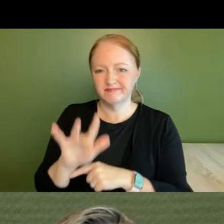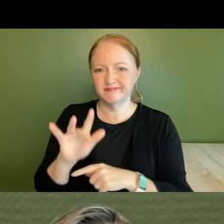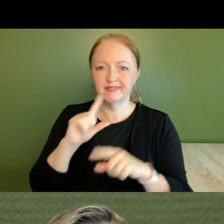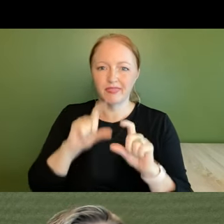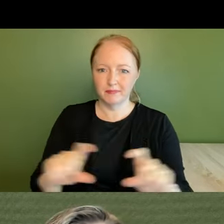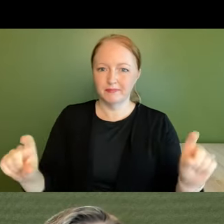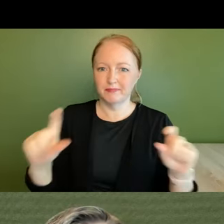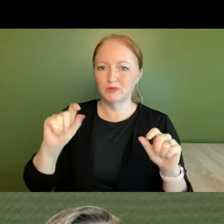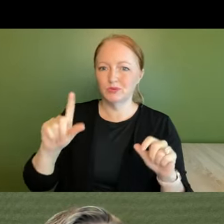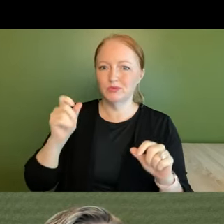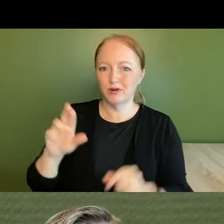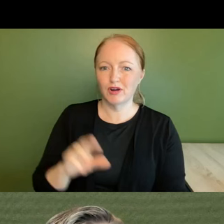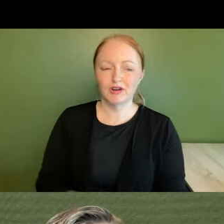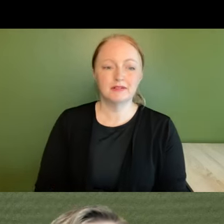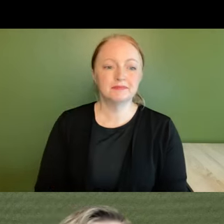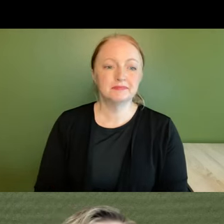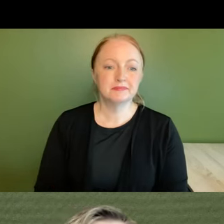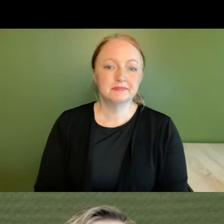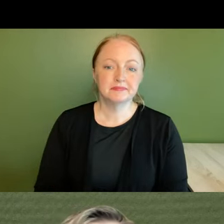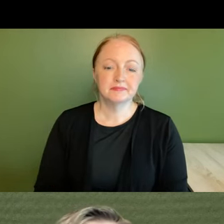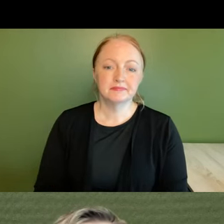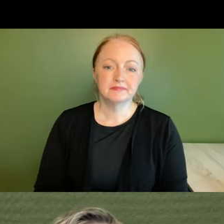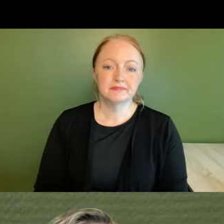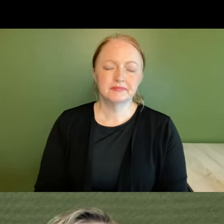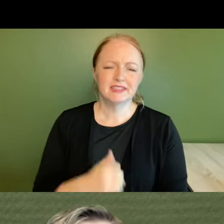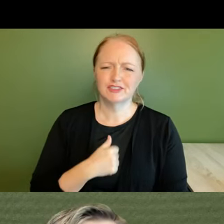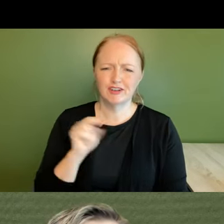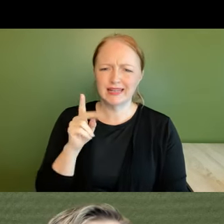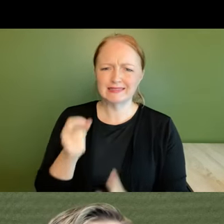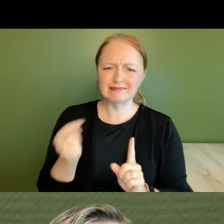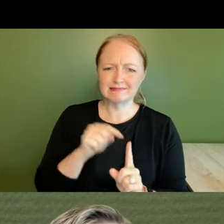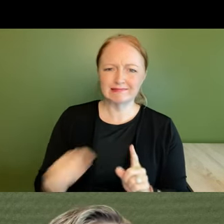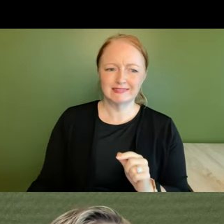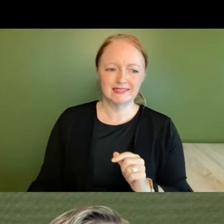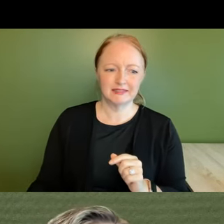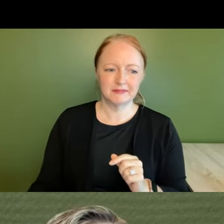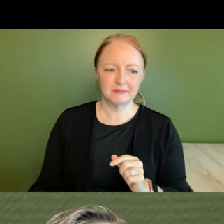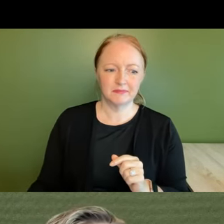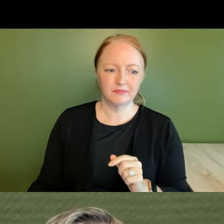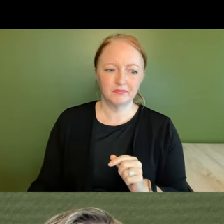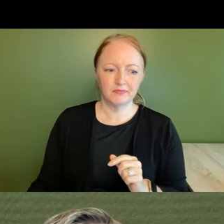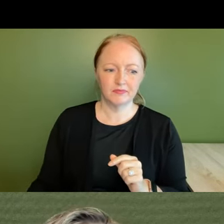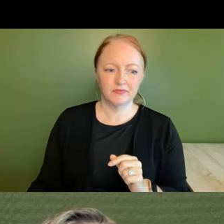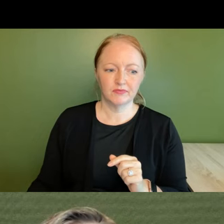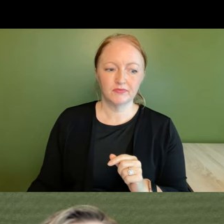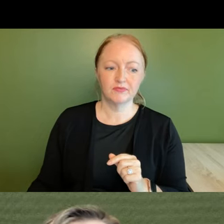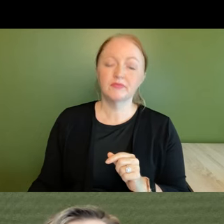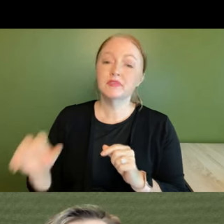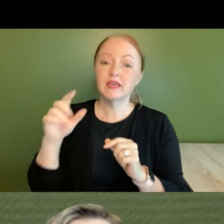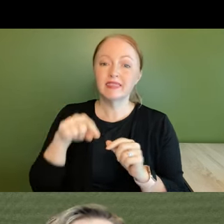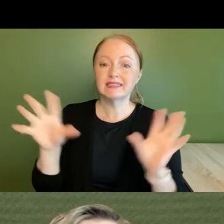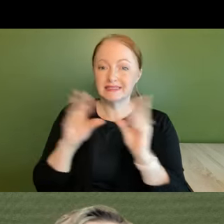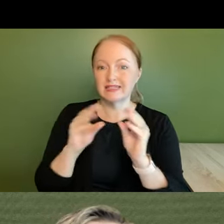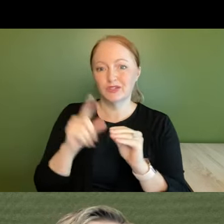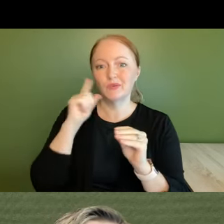um and i just uh sorry nancy if we can go back one uh just a reminder that the session is